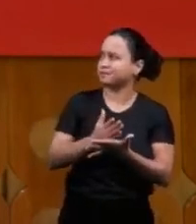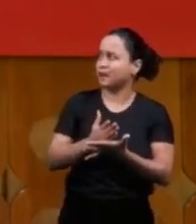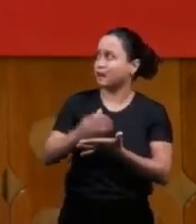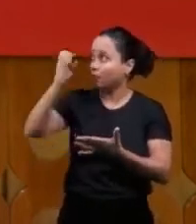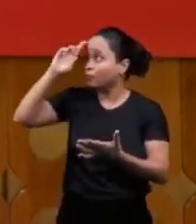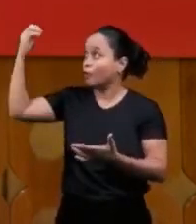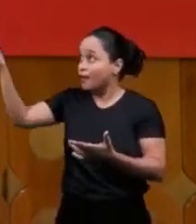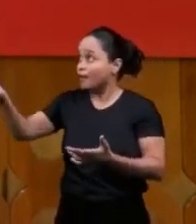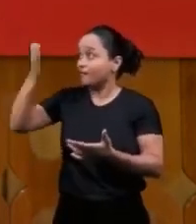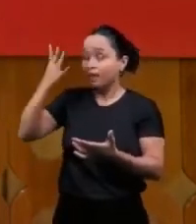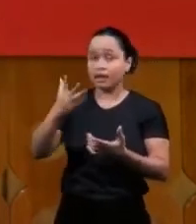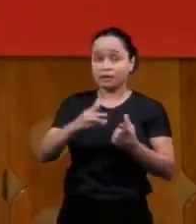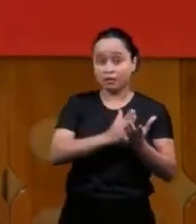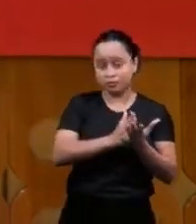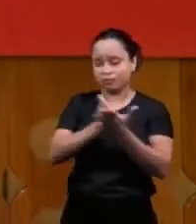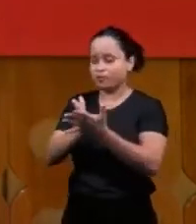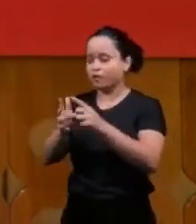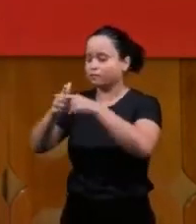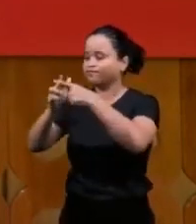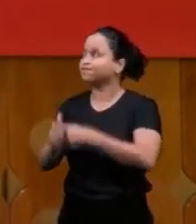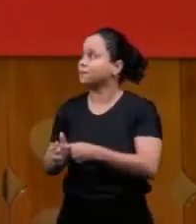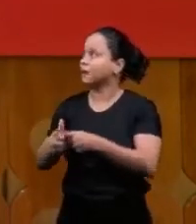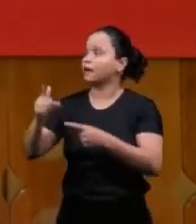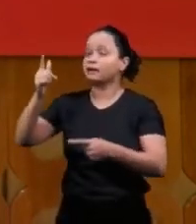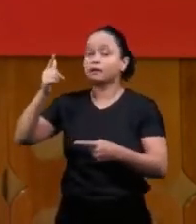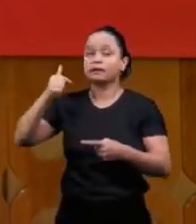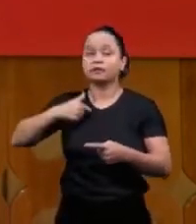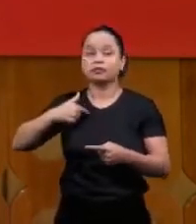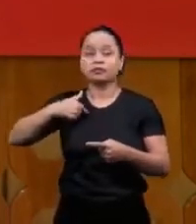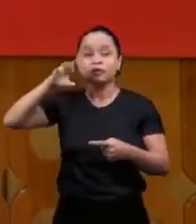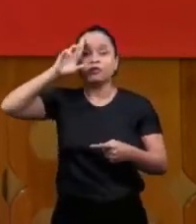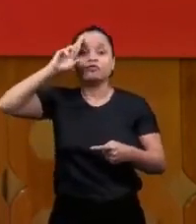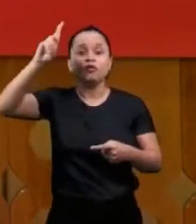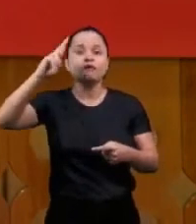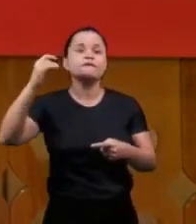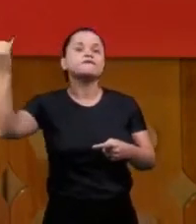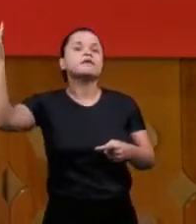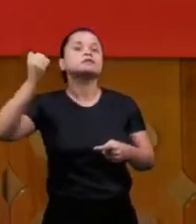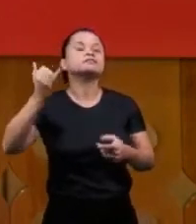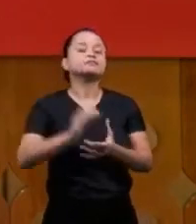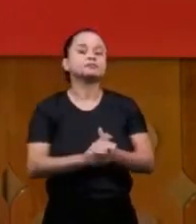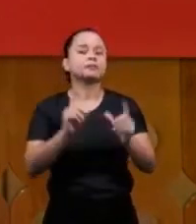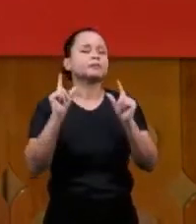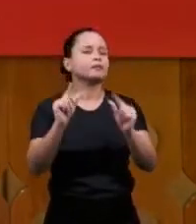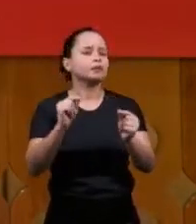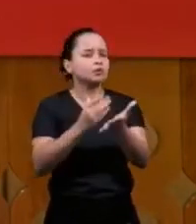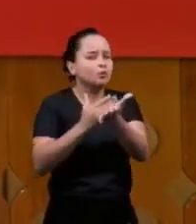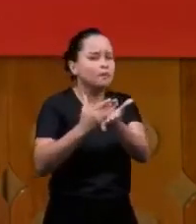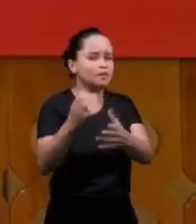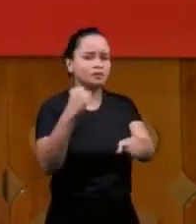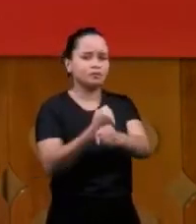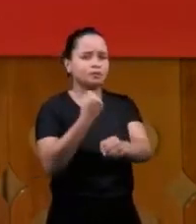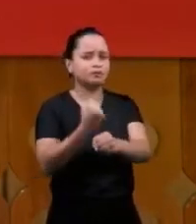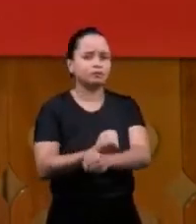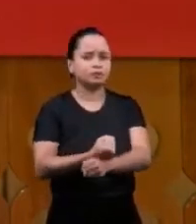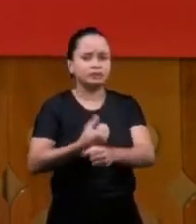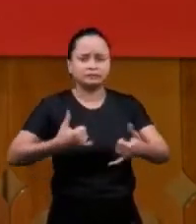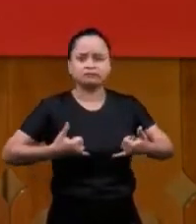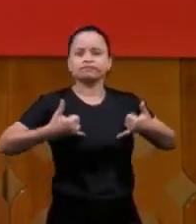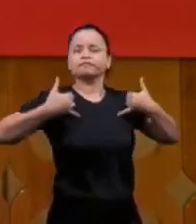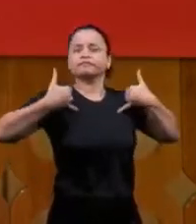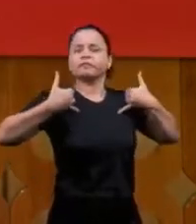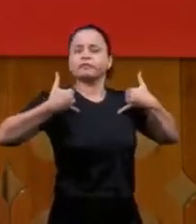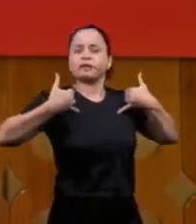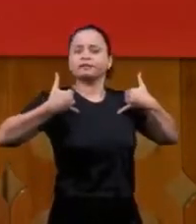fix it it's very common and the Lord showed in the beginning of this work that vanity will make many fall and many have fallen